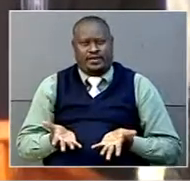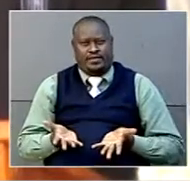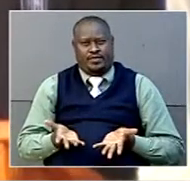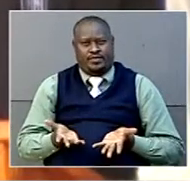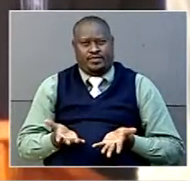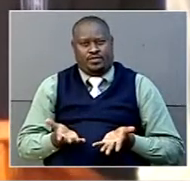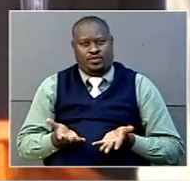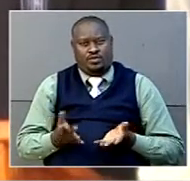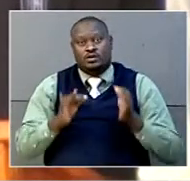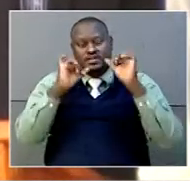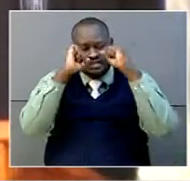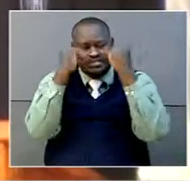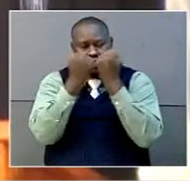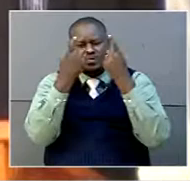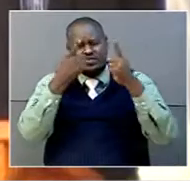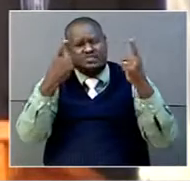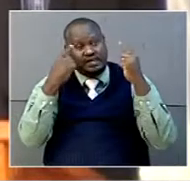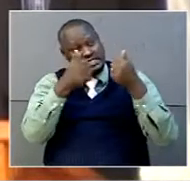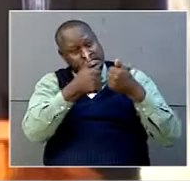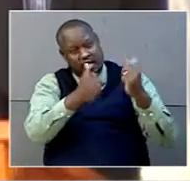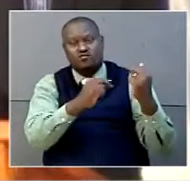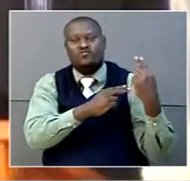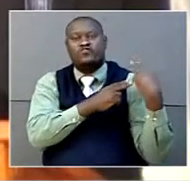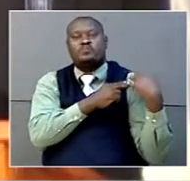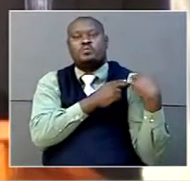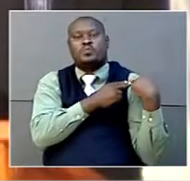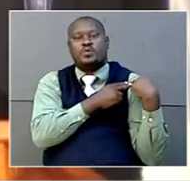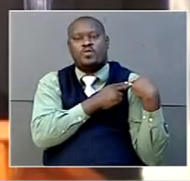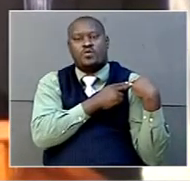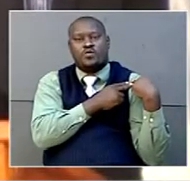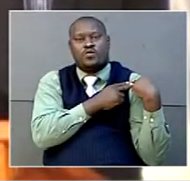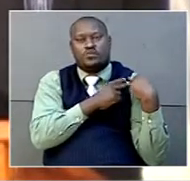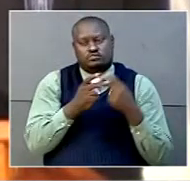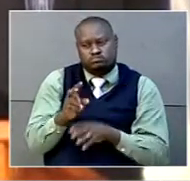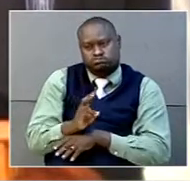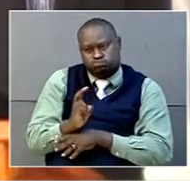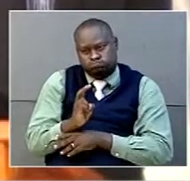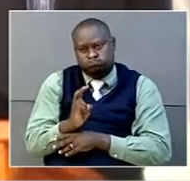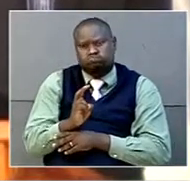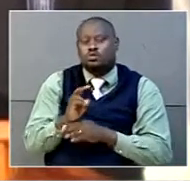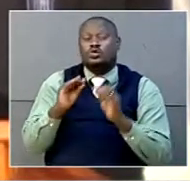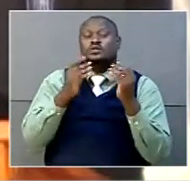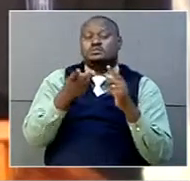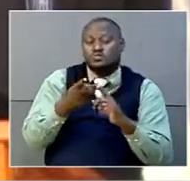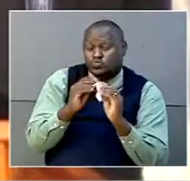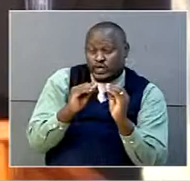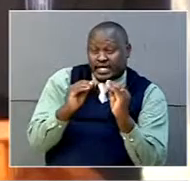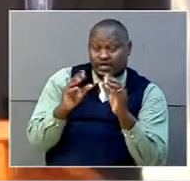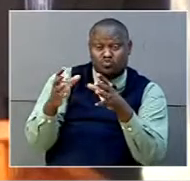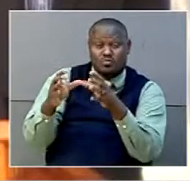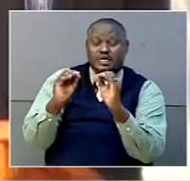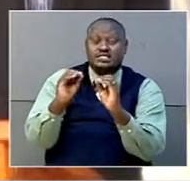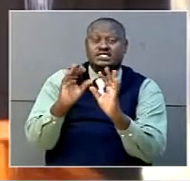Chambago University is the one responsible for superintending over the training of the teachers,